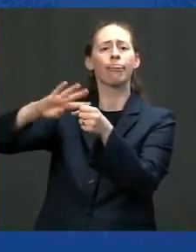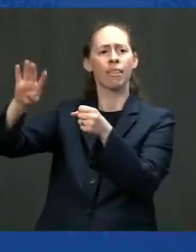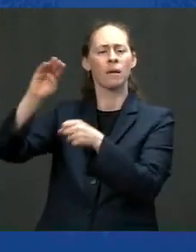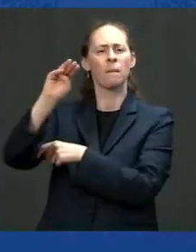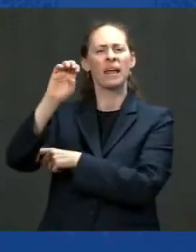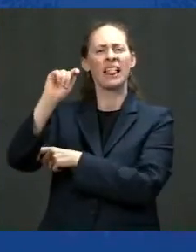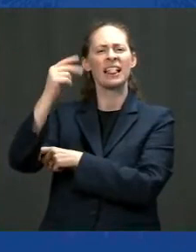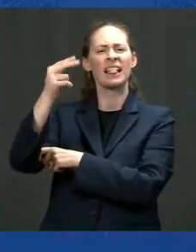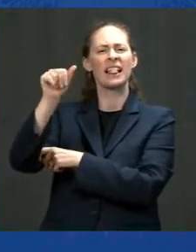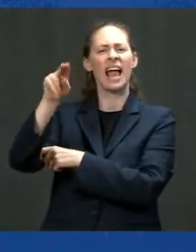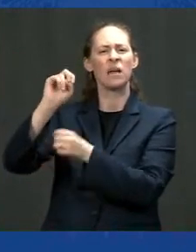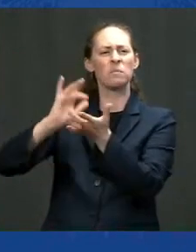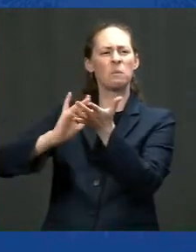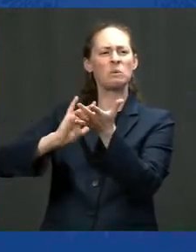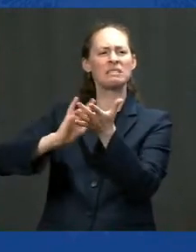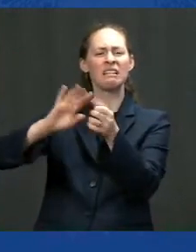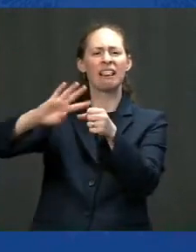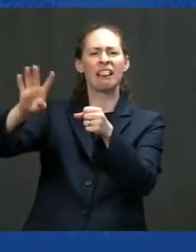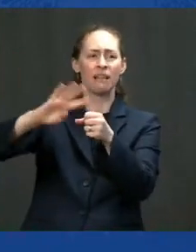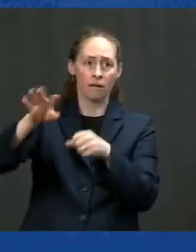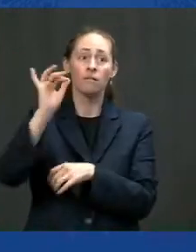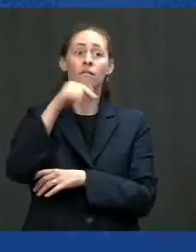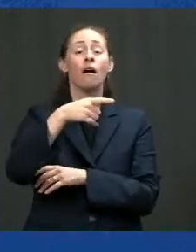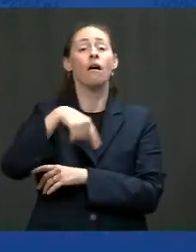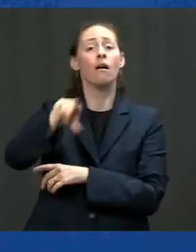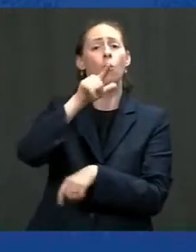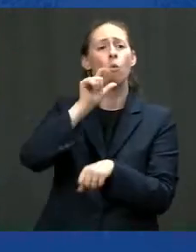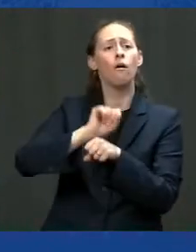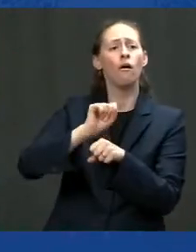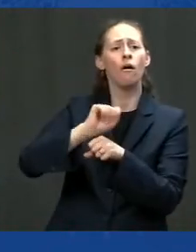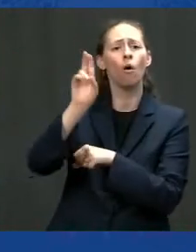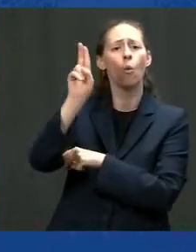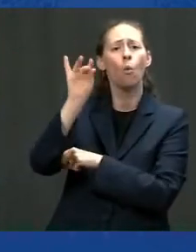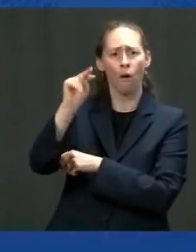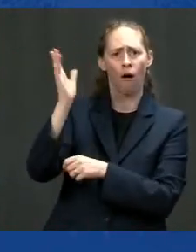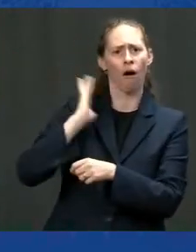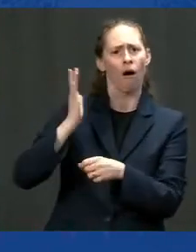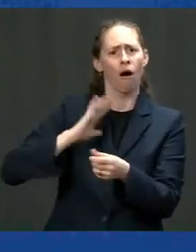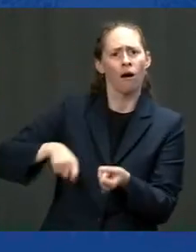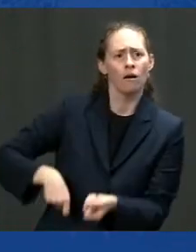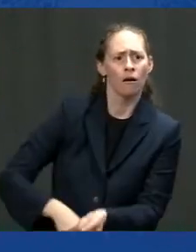union guys that dug those wells they can make the same union ways capping those wells